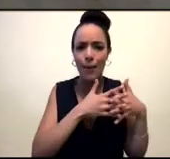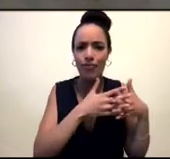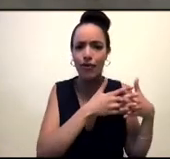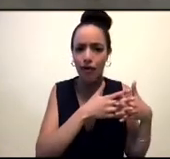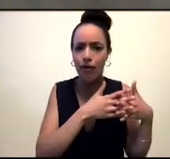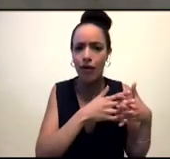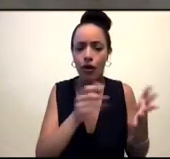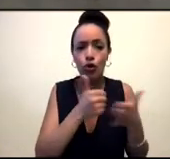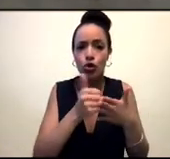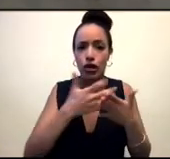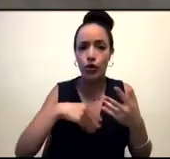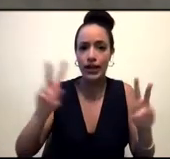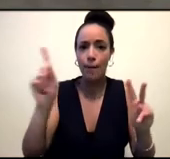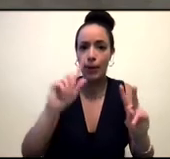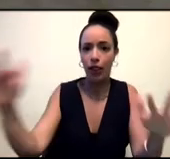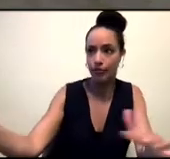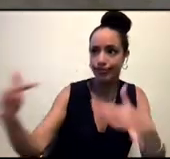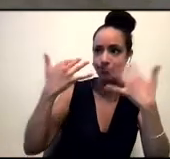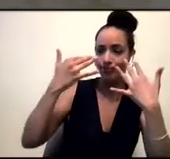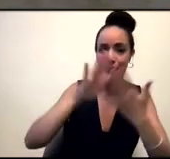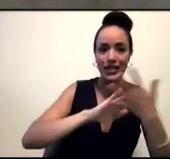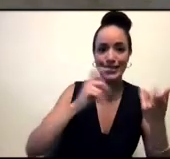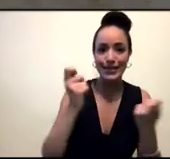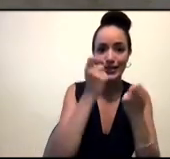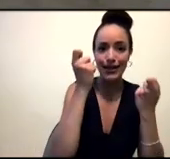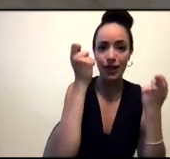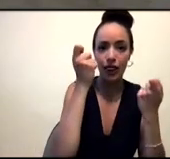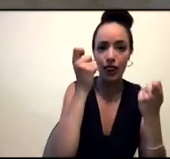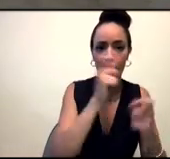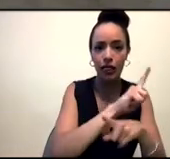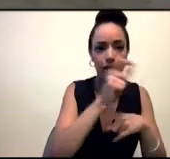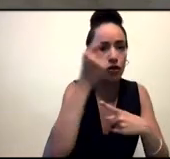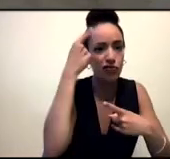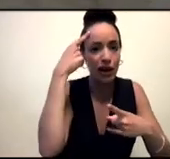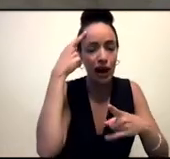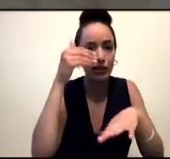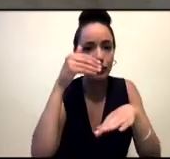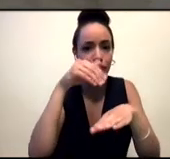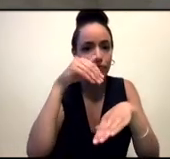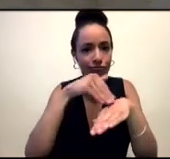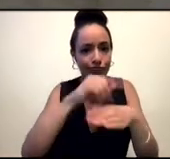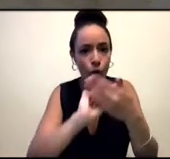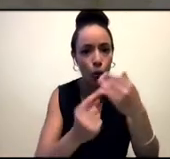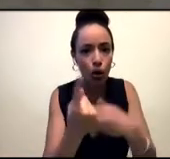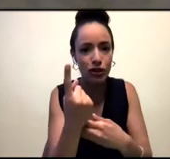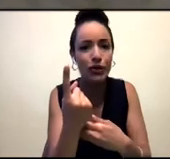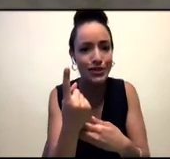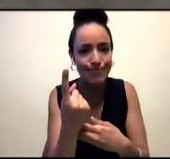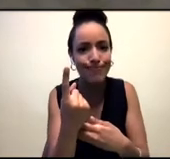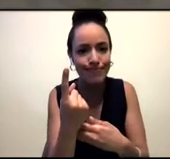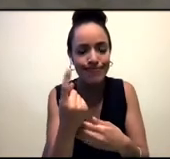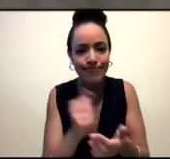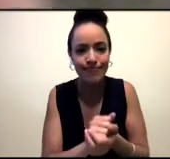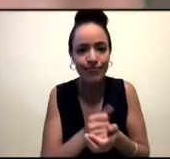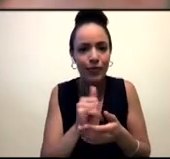to success, and we don't learn the other side of it, except for in very limited instances of seeing, you know, celebrity children